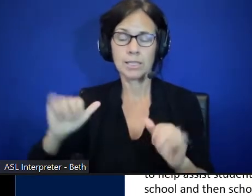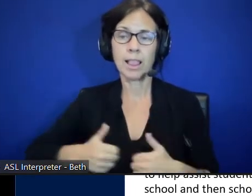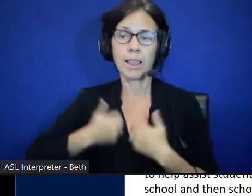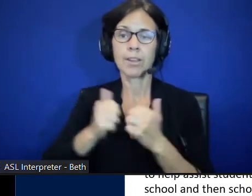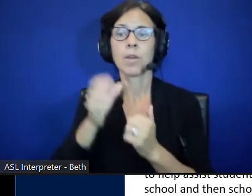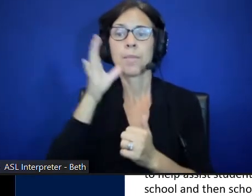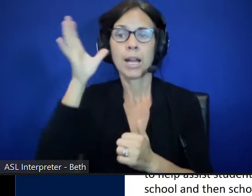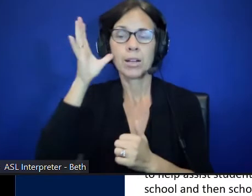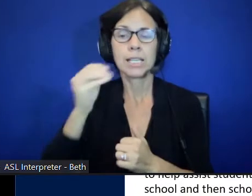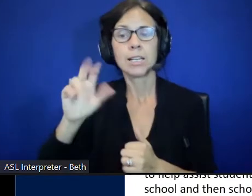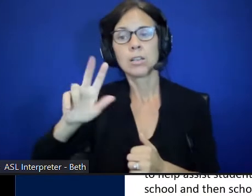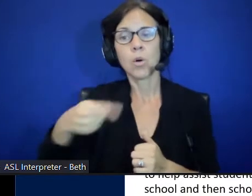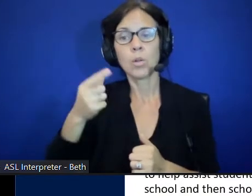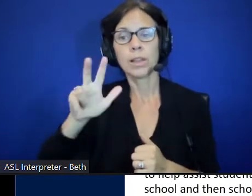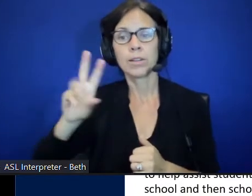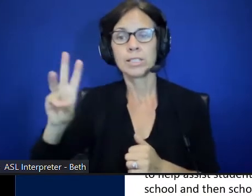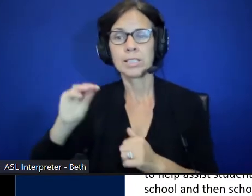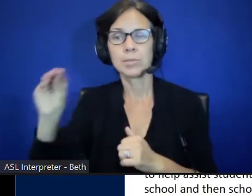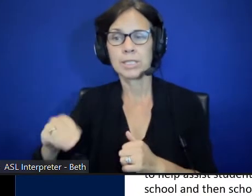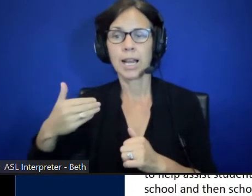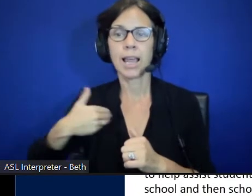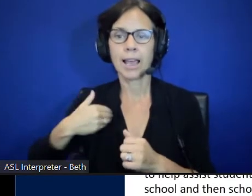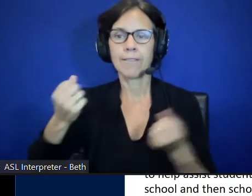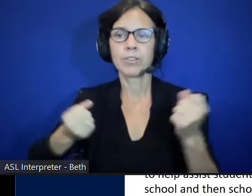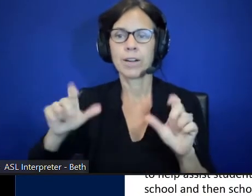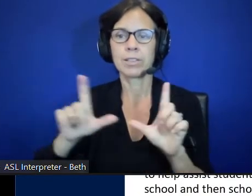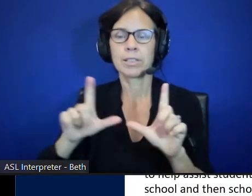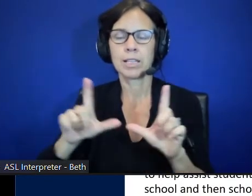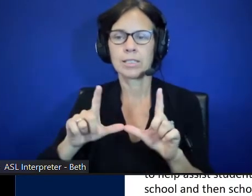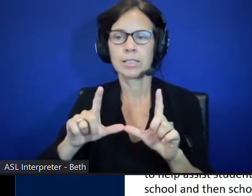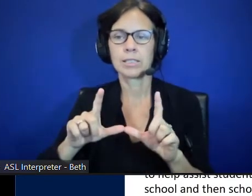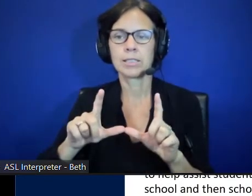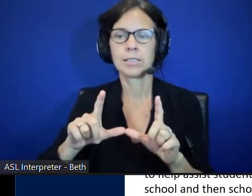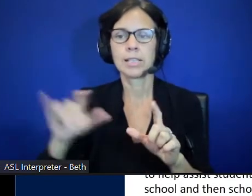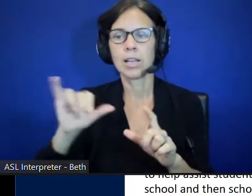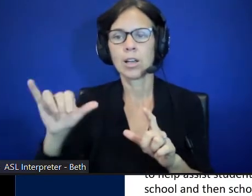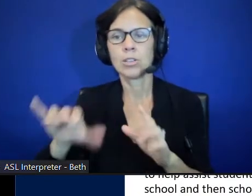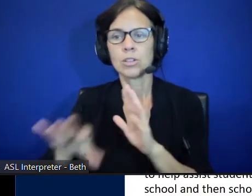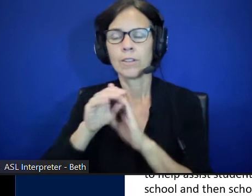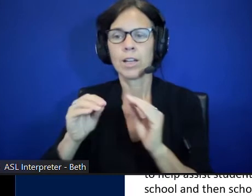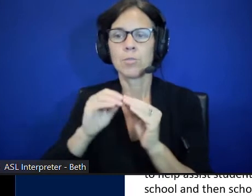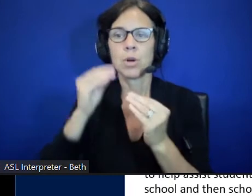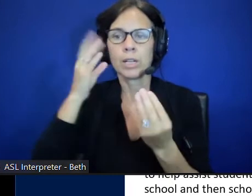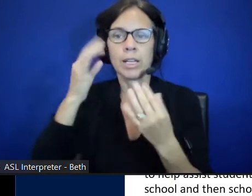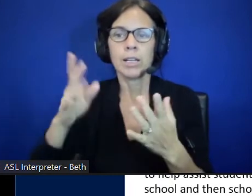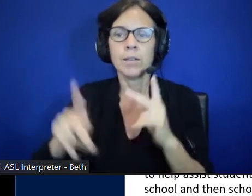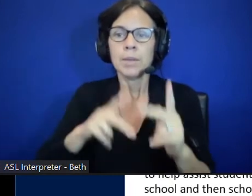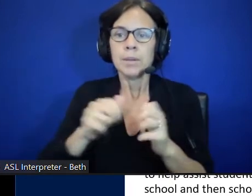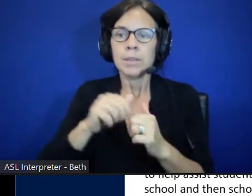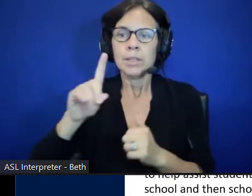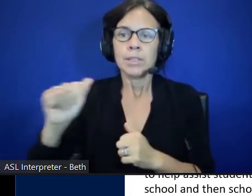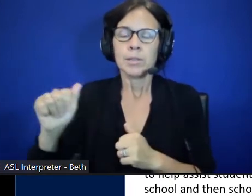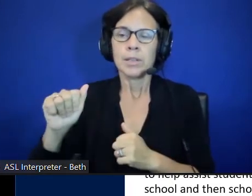only 36% had the driver's license. I also found more data that people with disabilities make